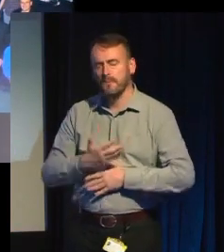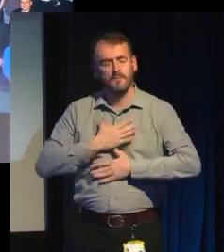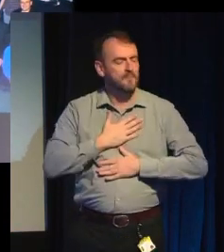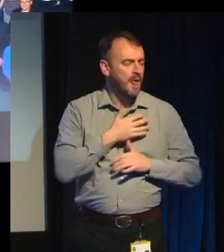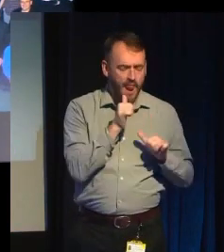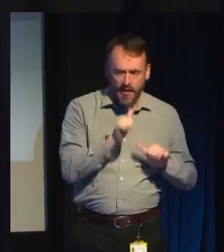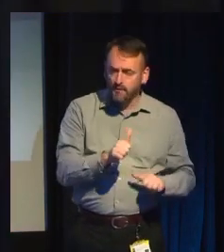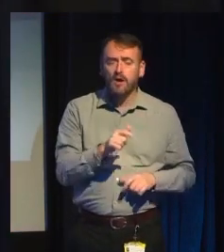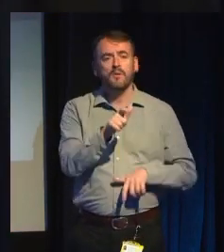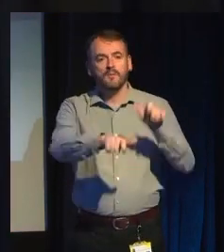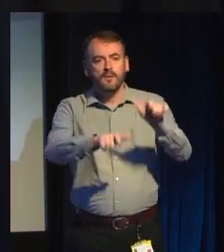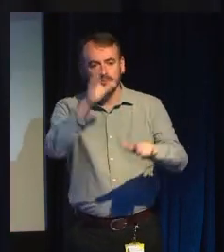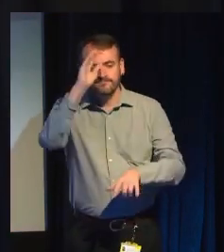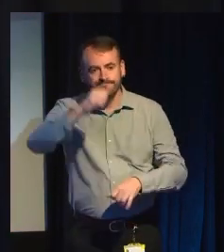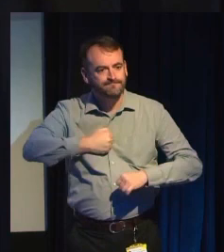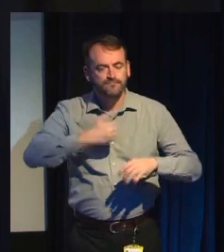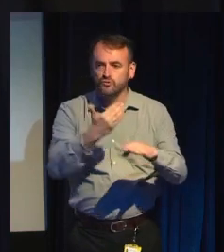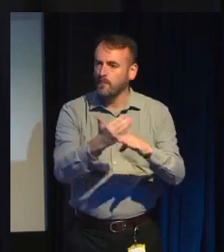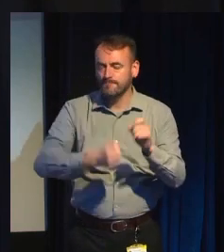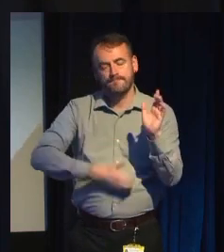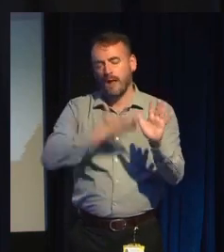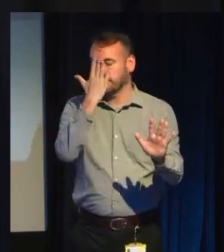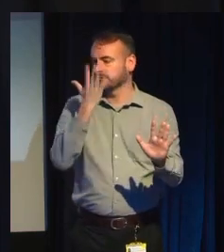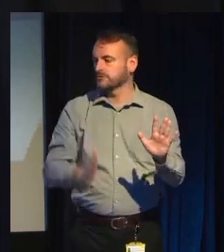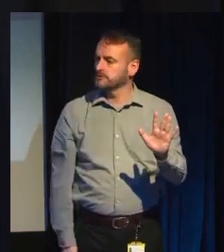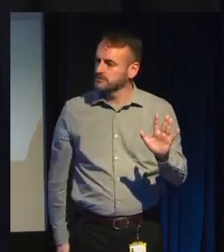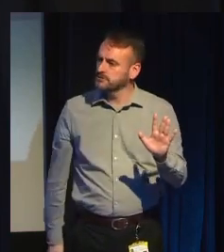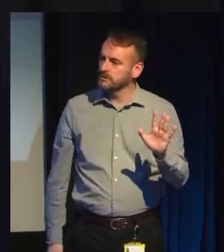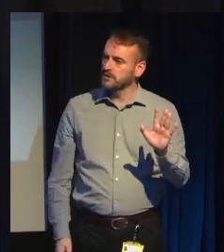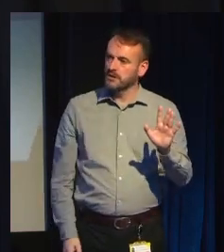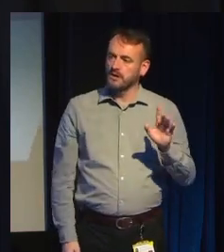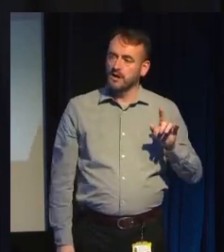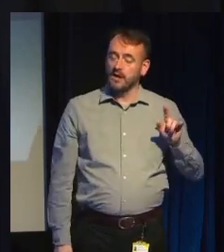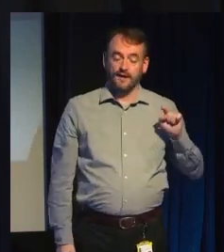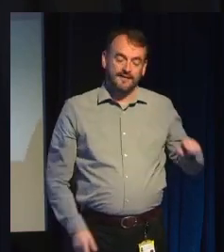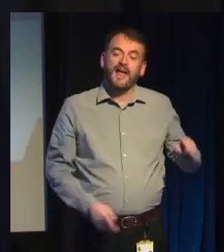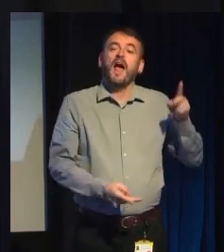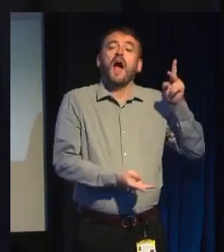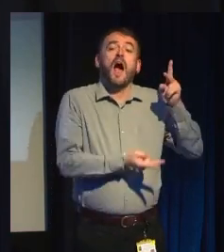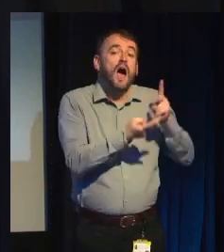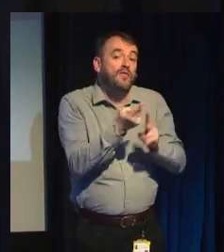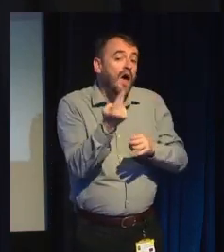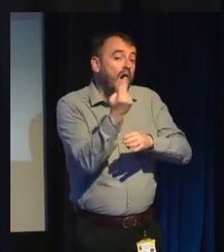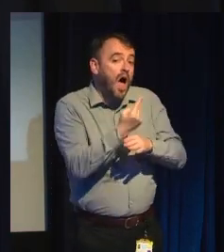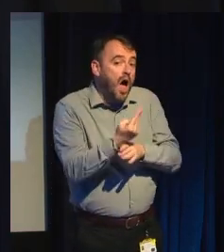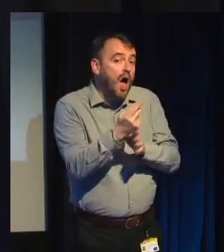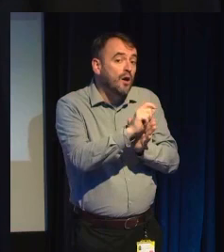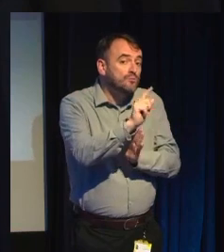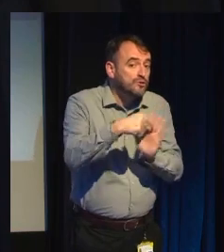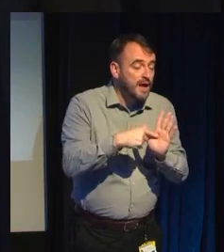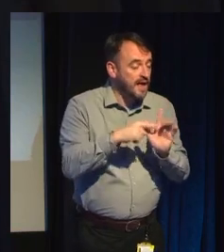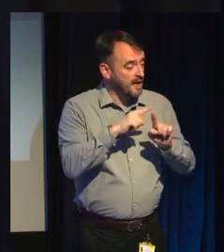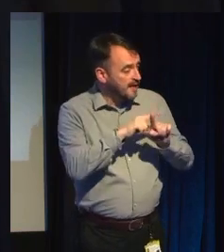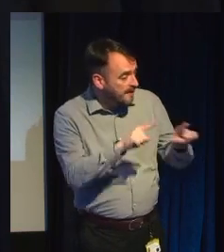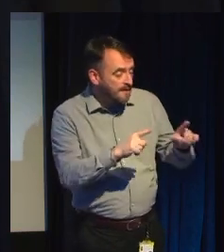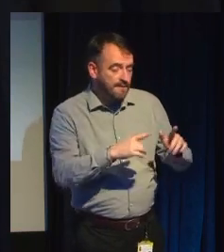people what they did, and that their side projects, as I said, made them feel more worthwhile as creators. And at the